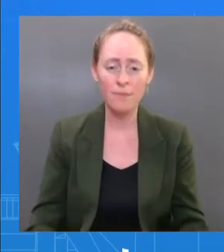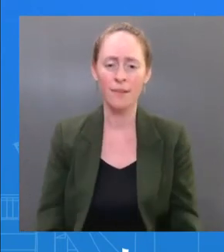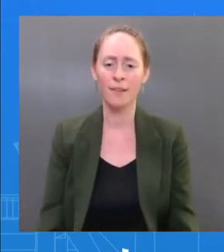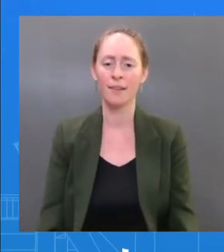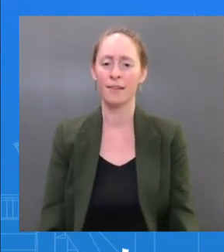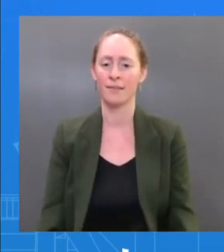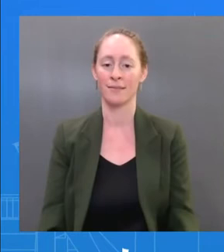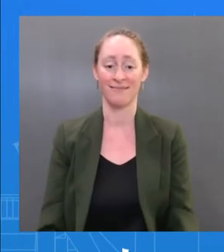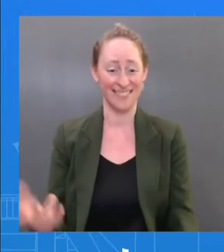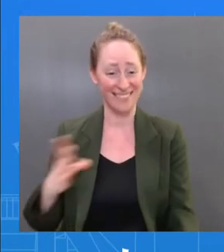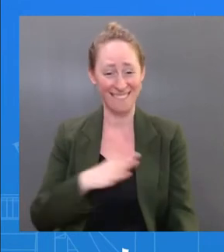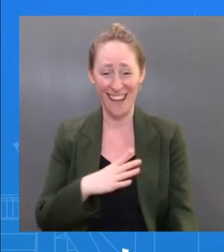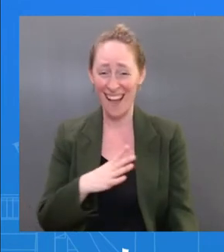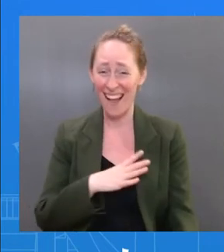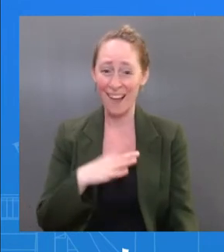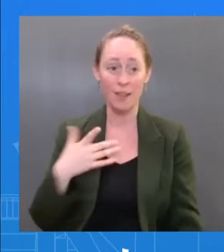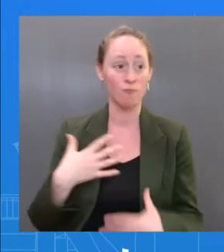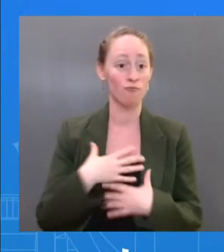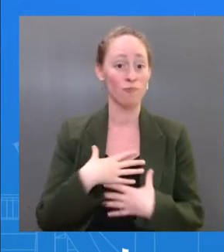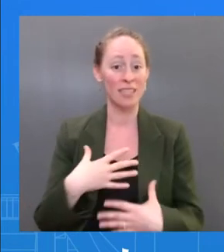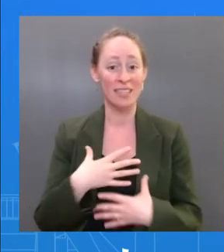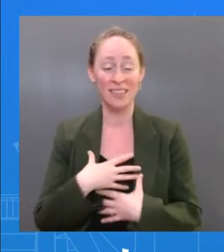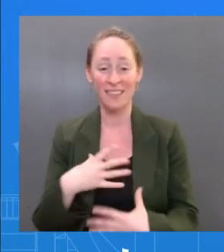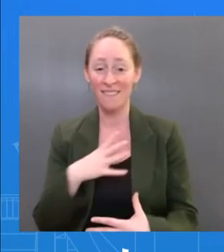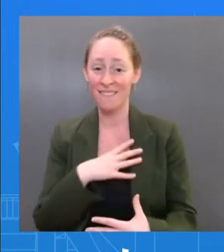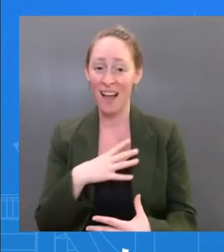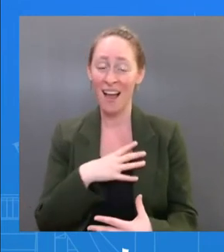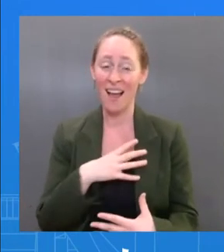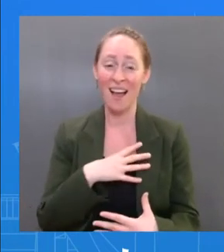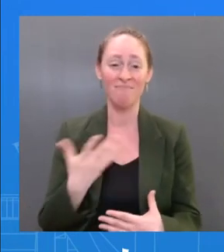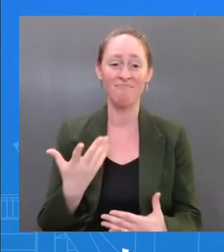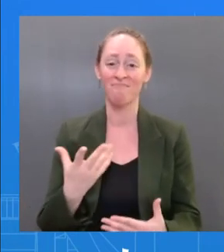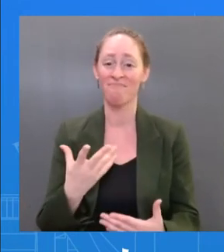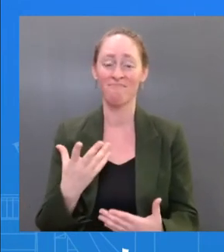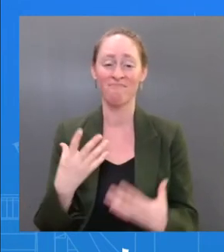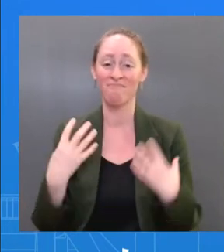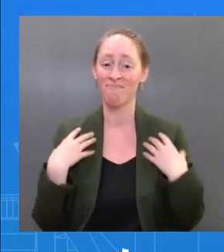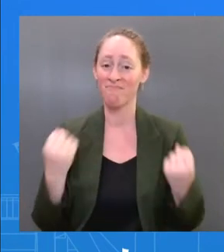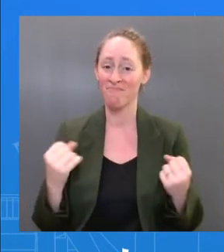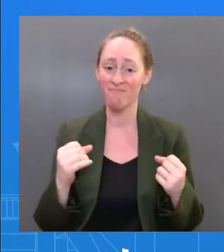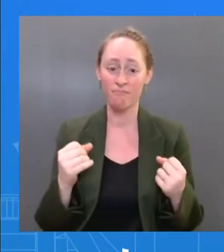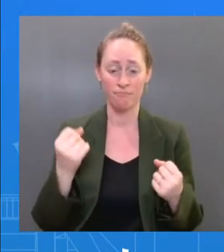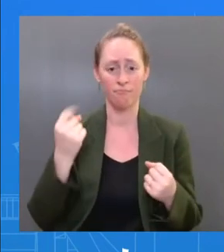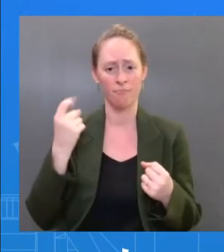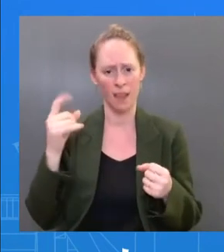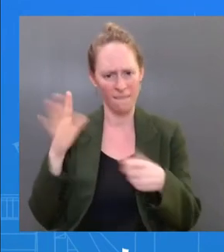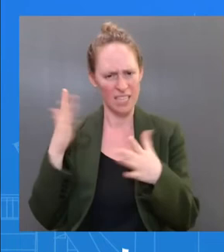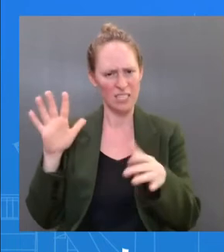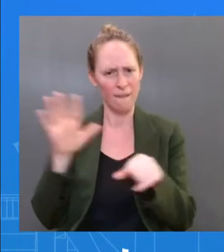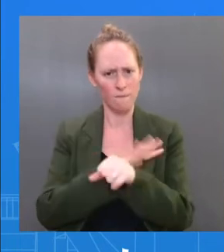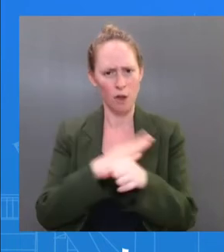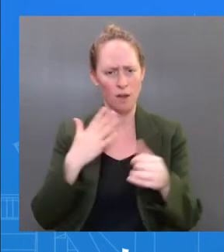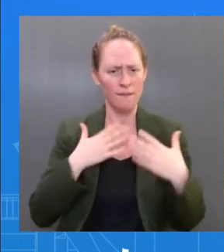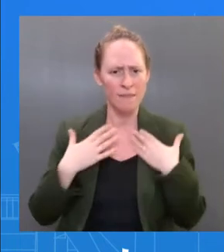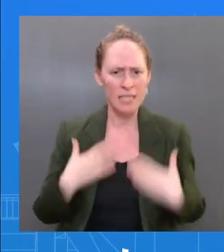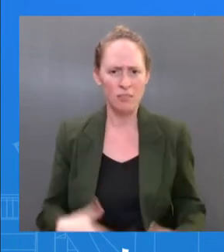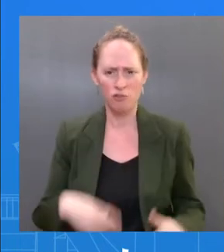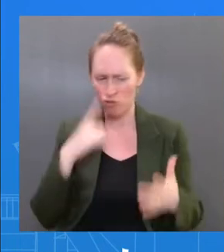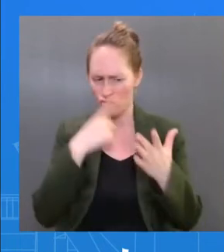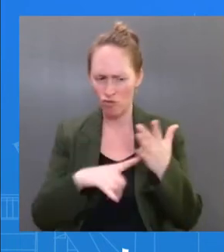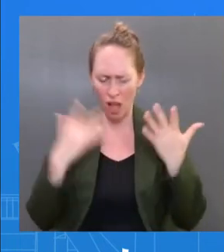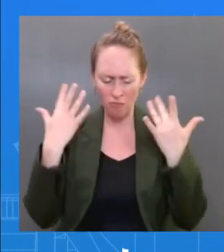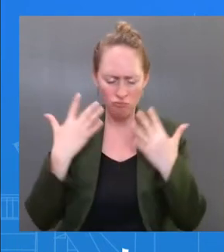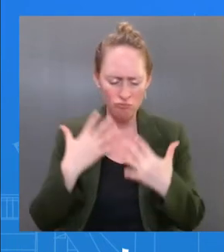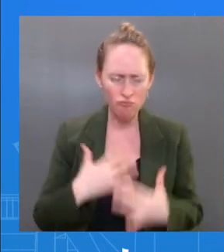There were — he got a full physical exam. There were no issues or no concerns in Dr. O'Connor's assessment of him in terms of his physical exam. The The And the last